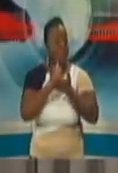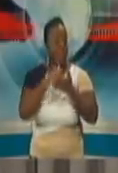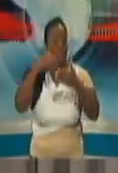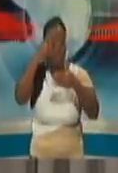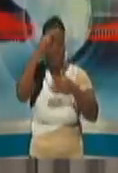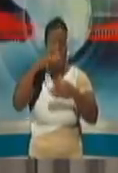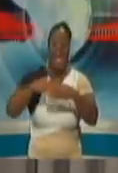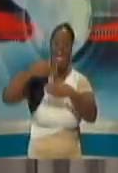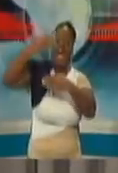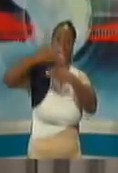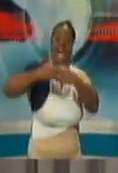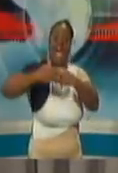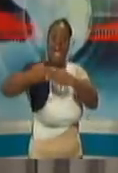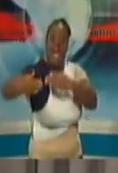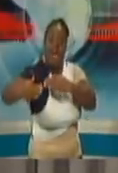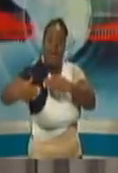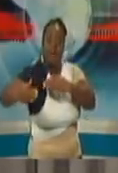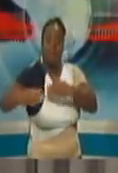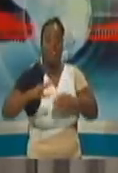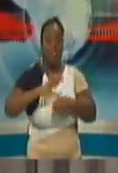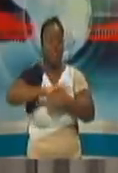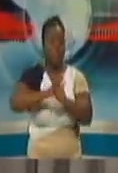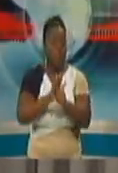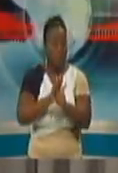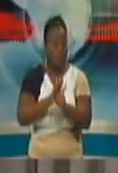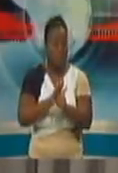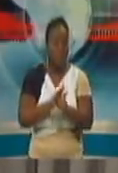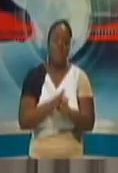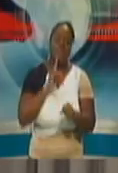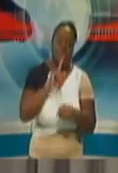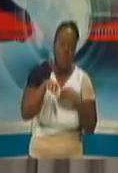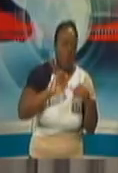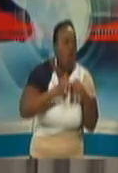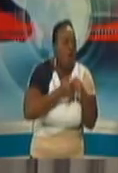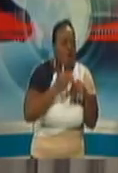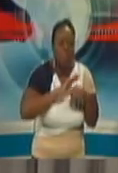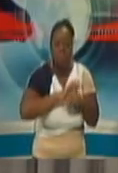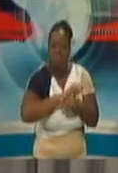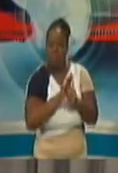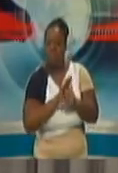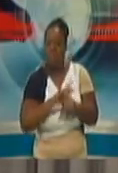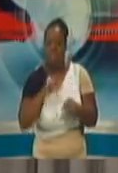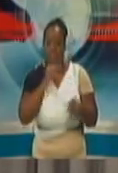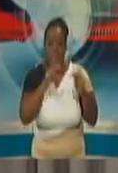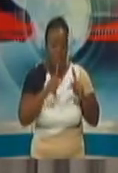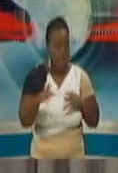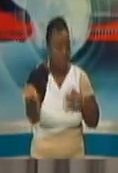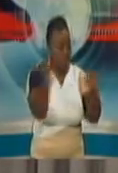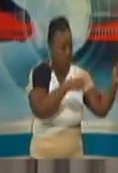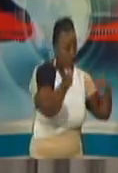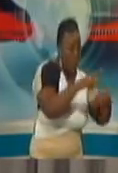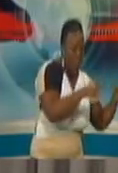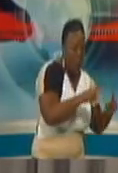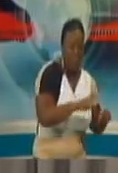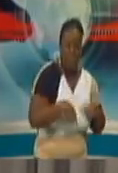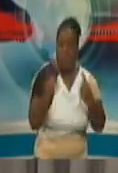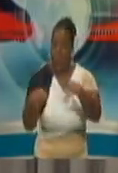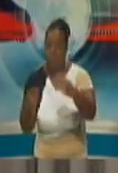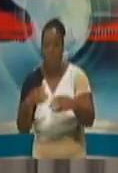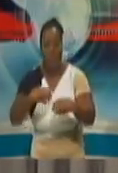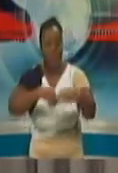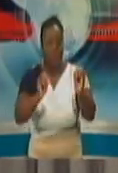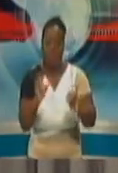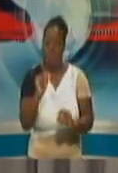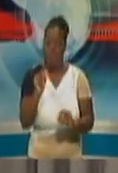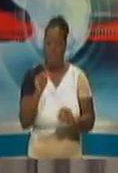the overall e-payments and the full gamut of e-services, but also on the creation of this